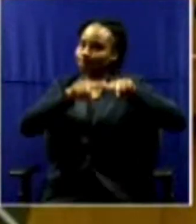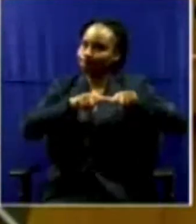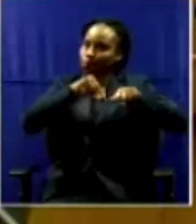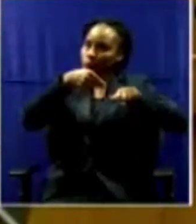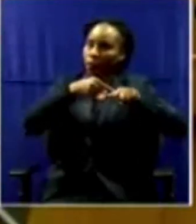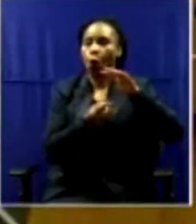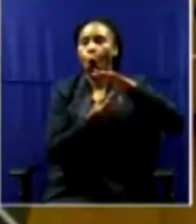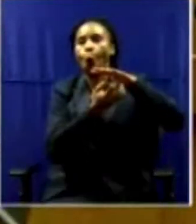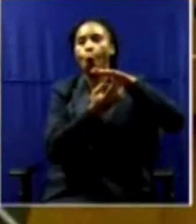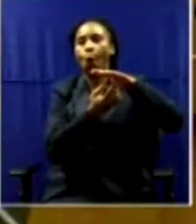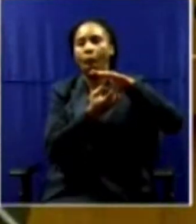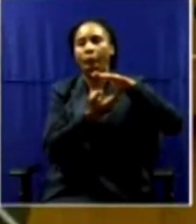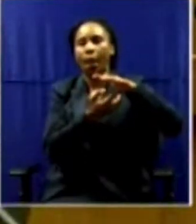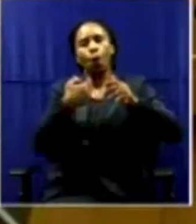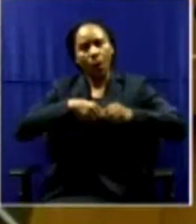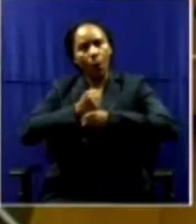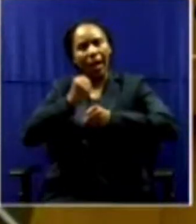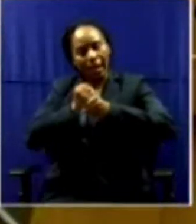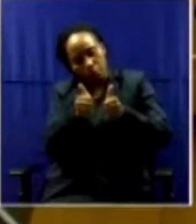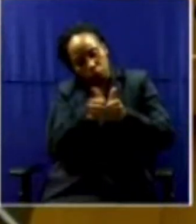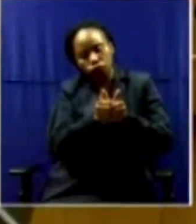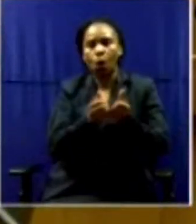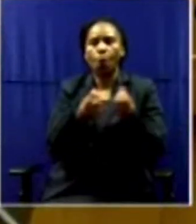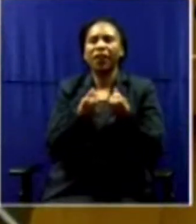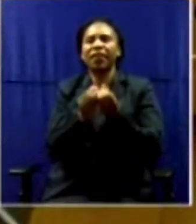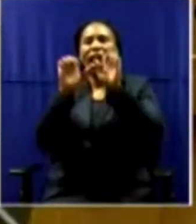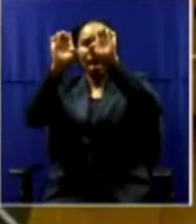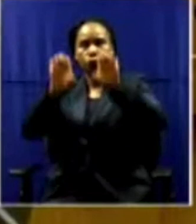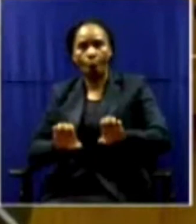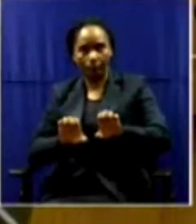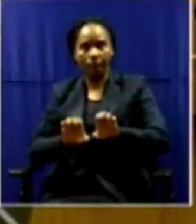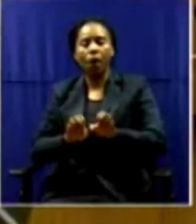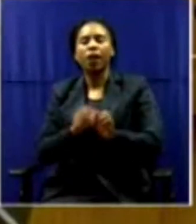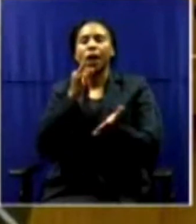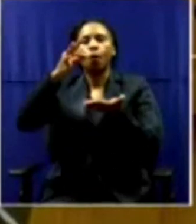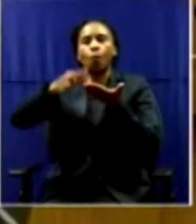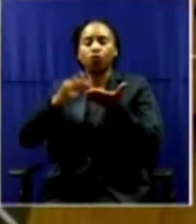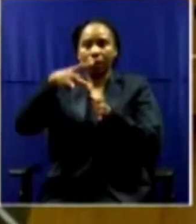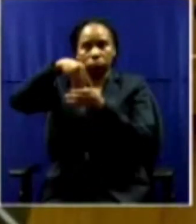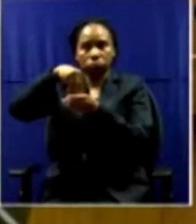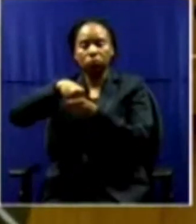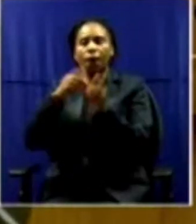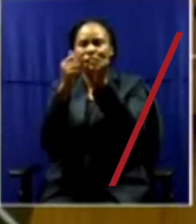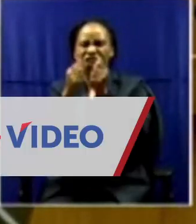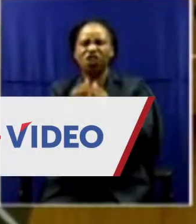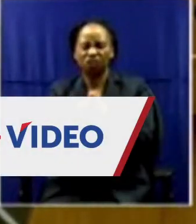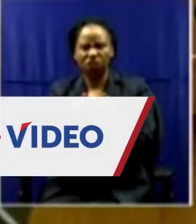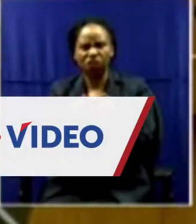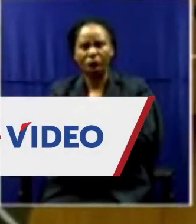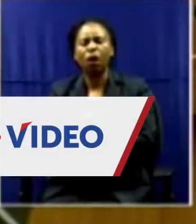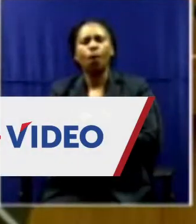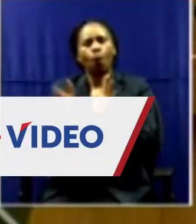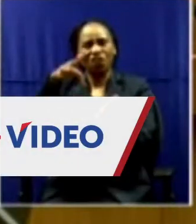We are working closely with ESCOM on a proposal to improve its financial position, to manage